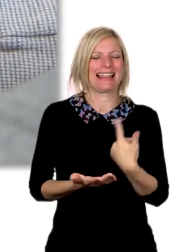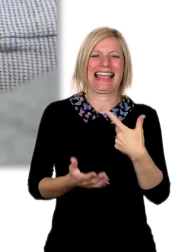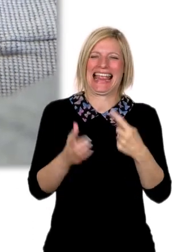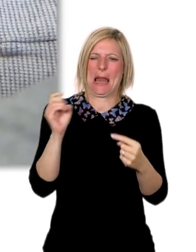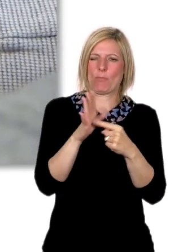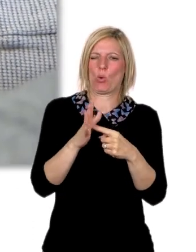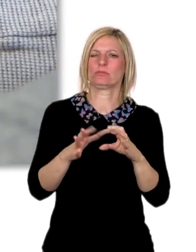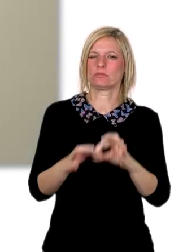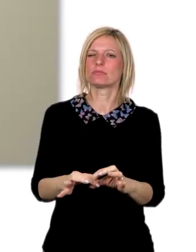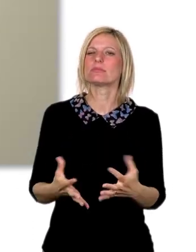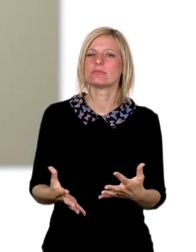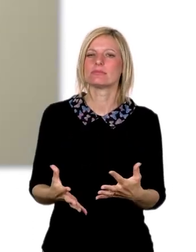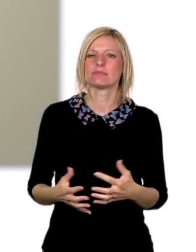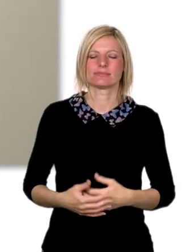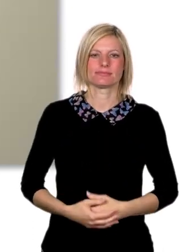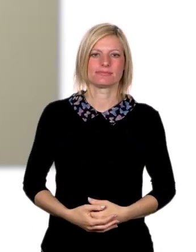beneficial.